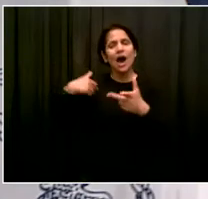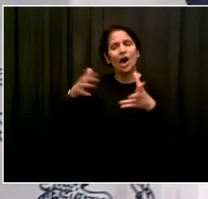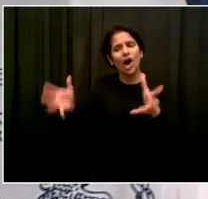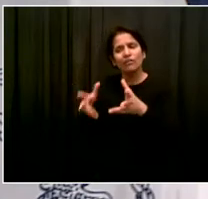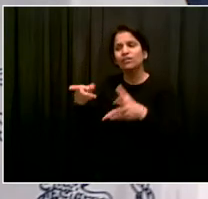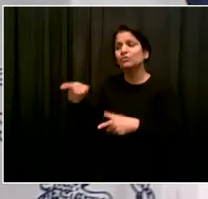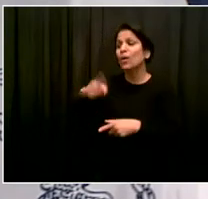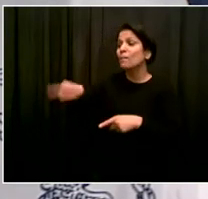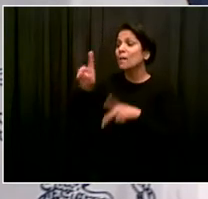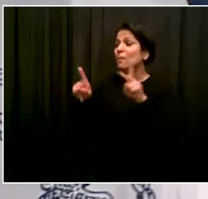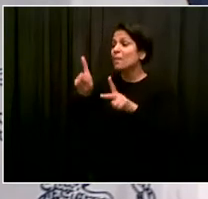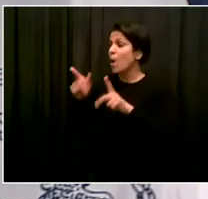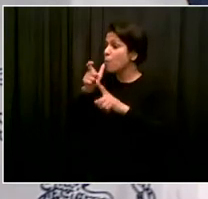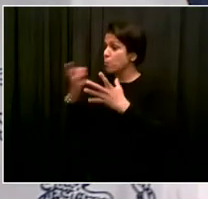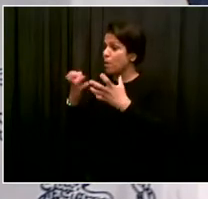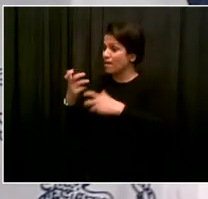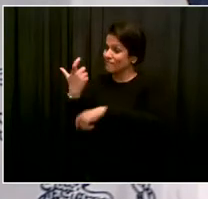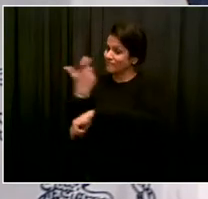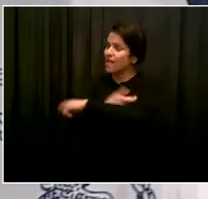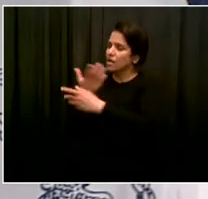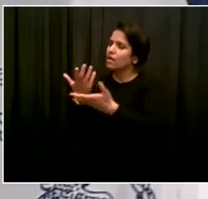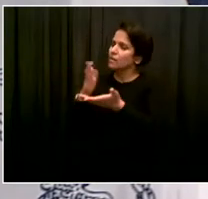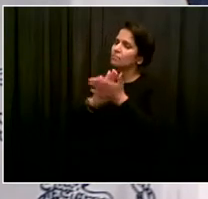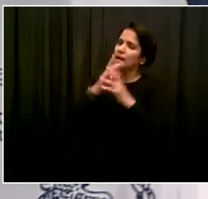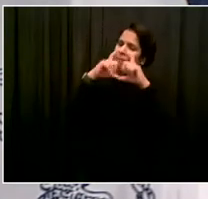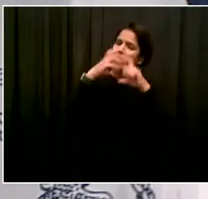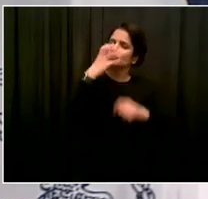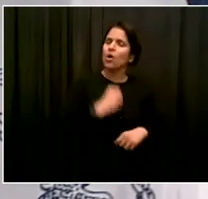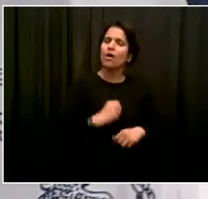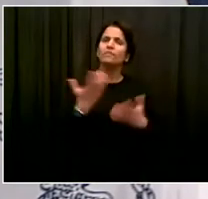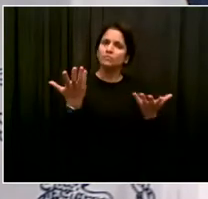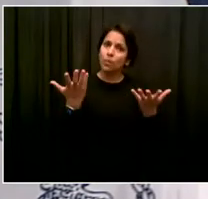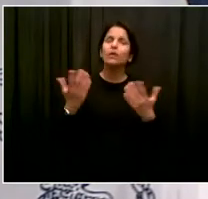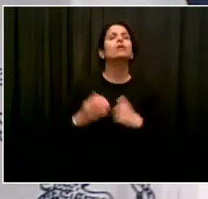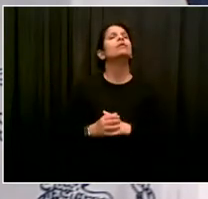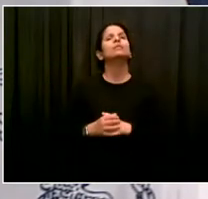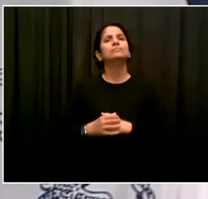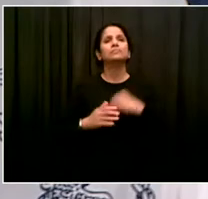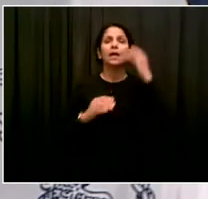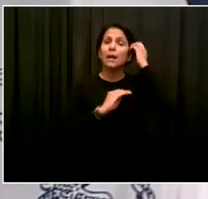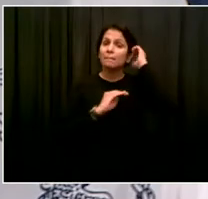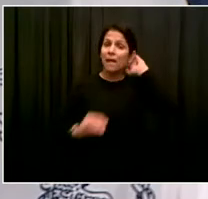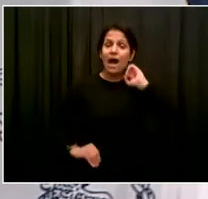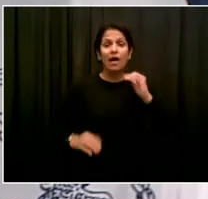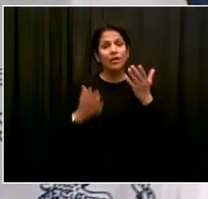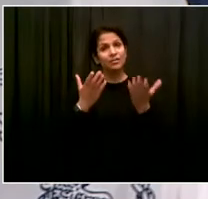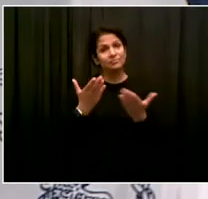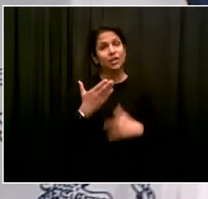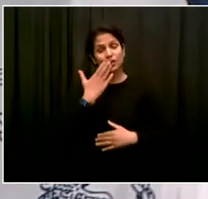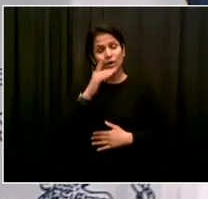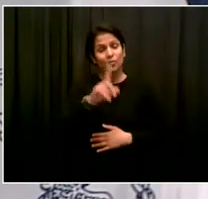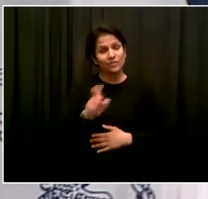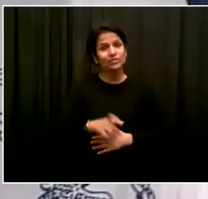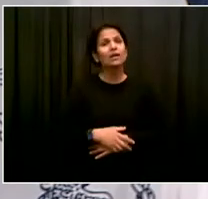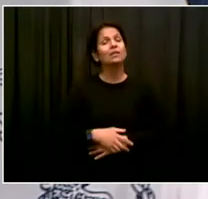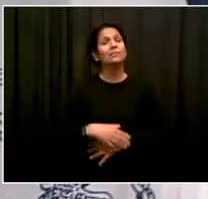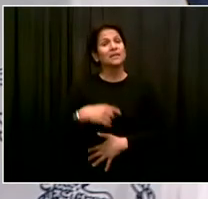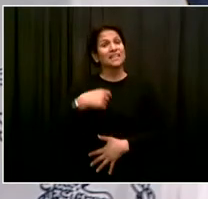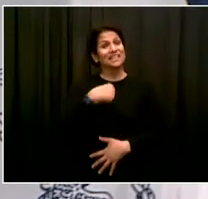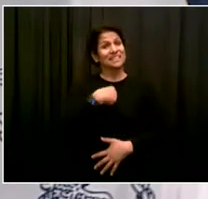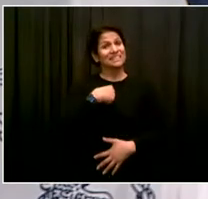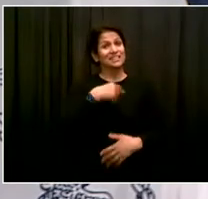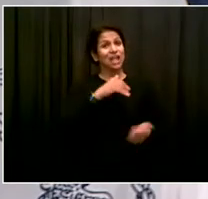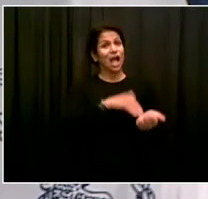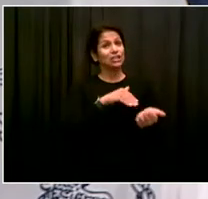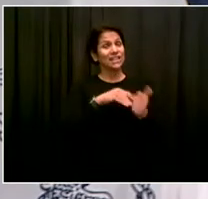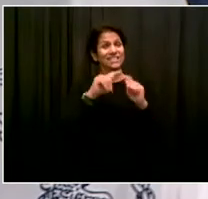The, first of all, what I've said, and Dr. Choksi, Dr. Varma, Dr. Katz, we've all said the same thing. Let's, let's start with the assumption that we're going